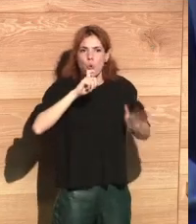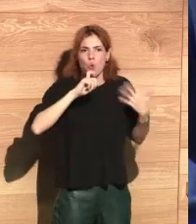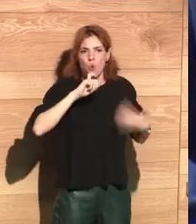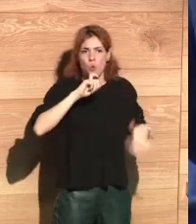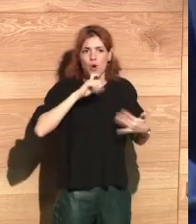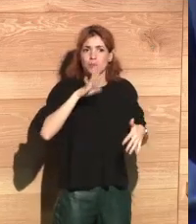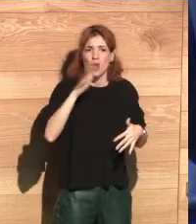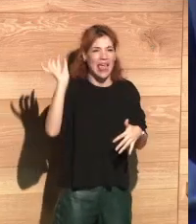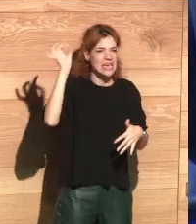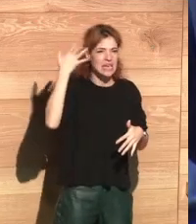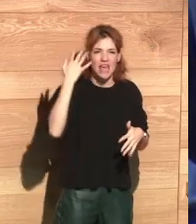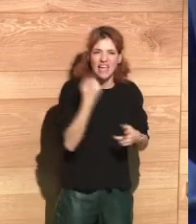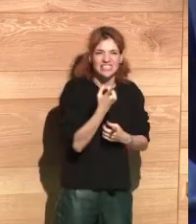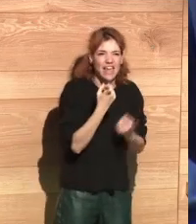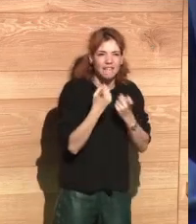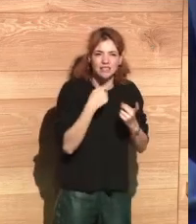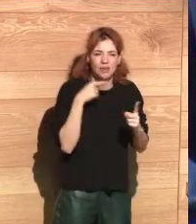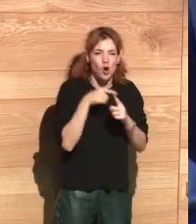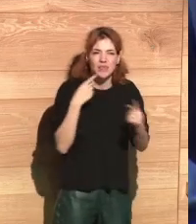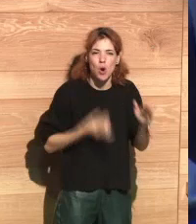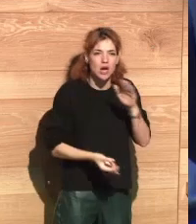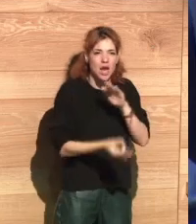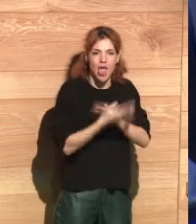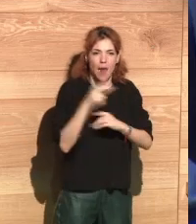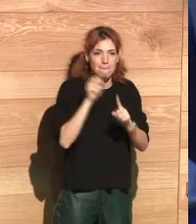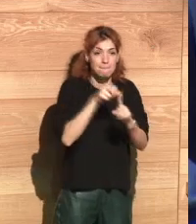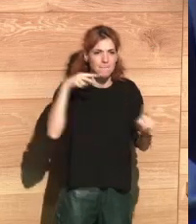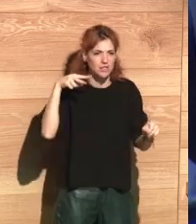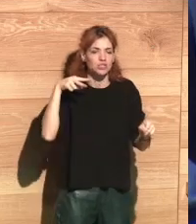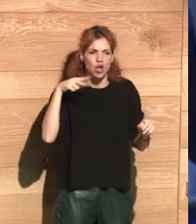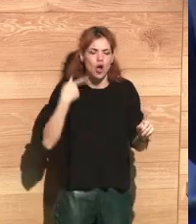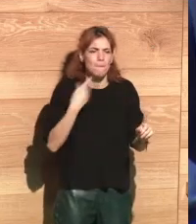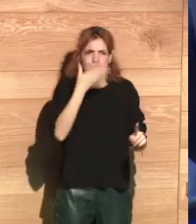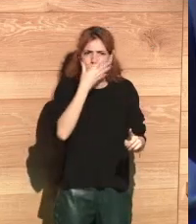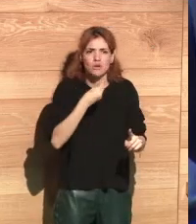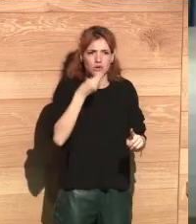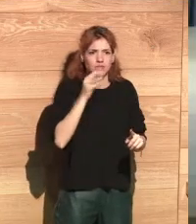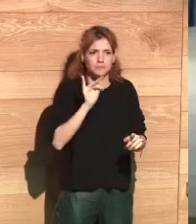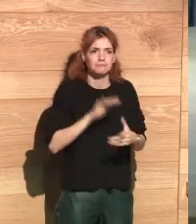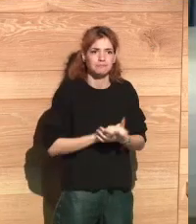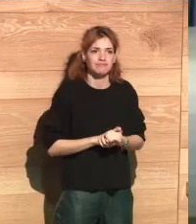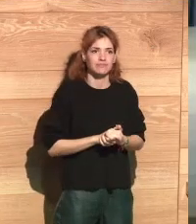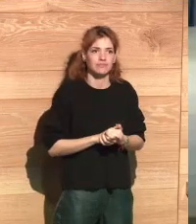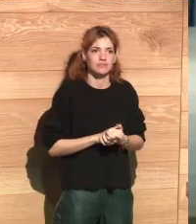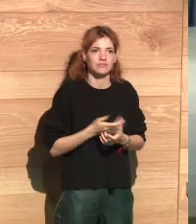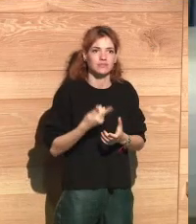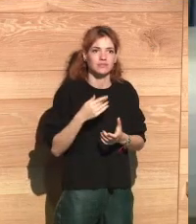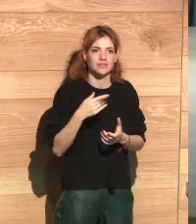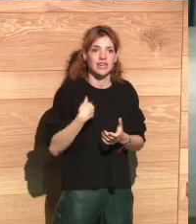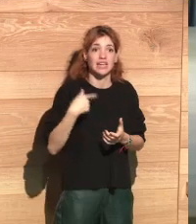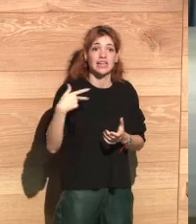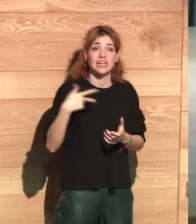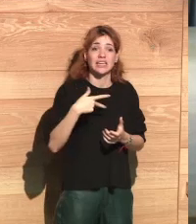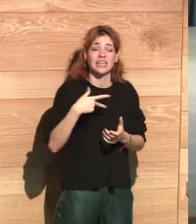we need many more ideas. And we need to experiment much more in order to realize this vision, that is a beautiful vision.